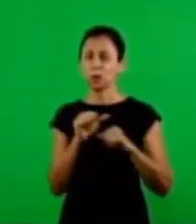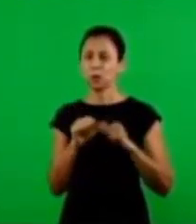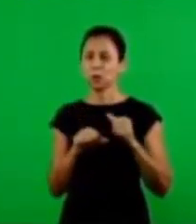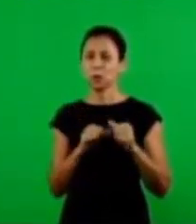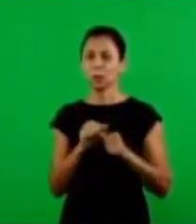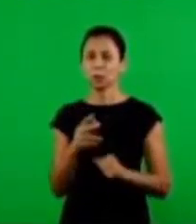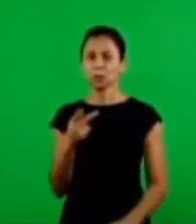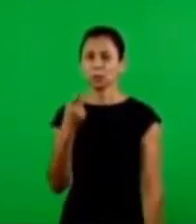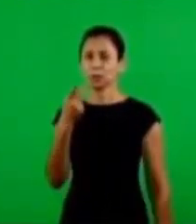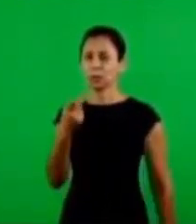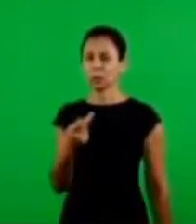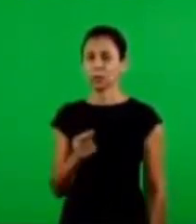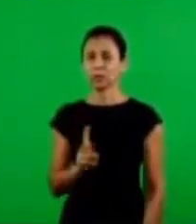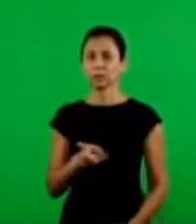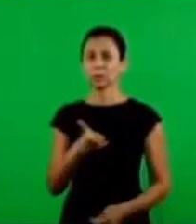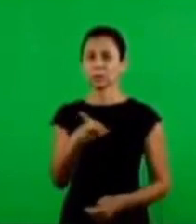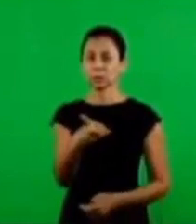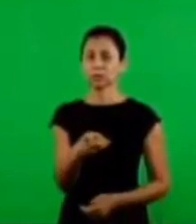our